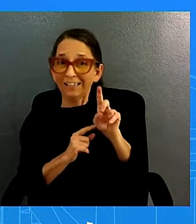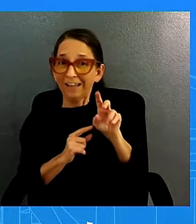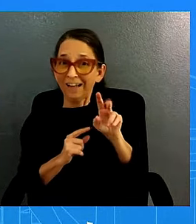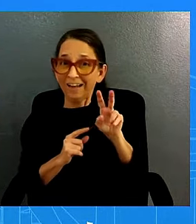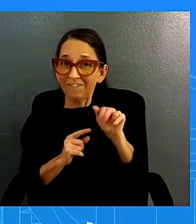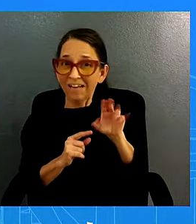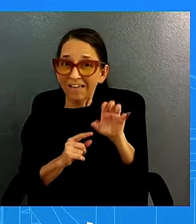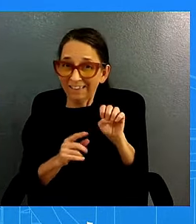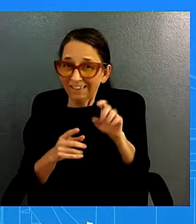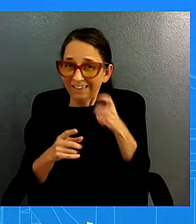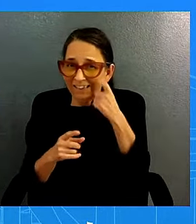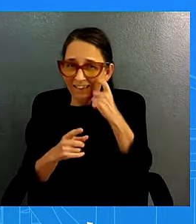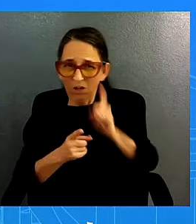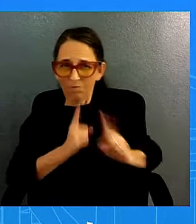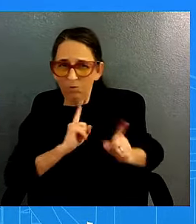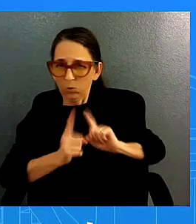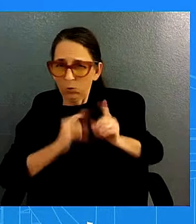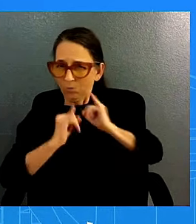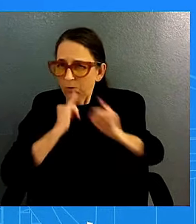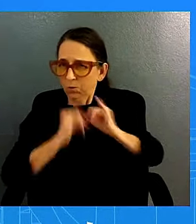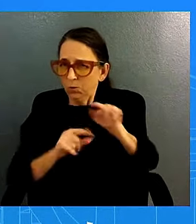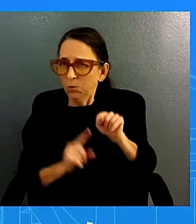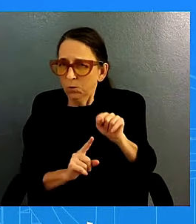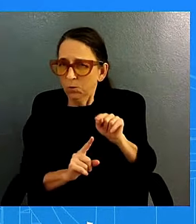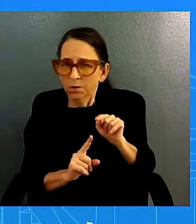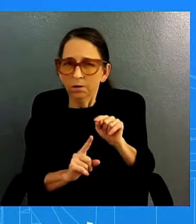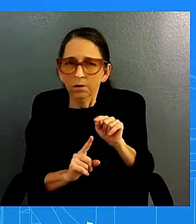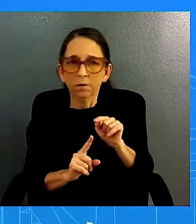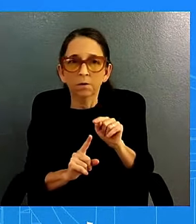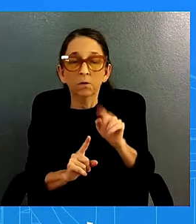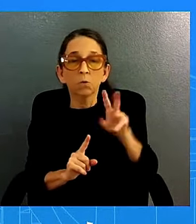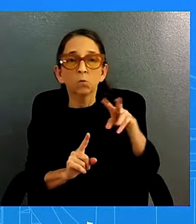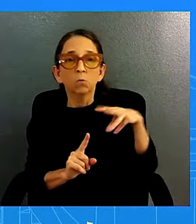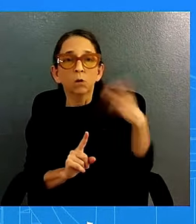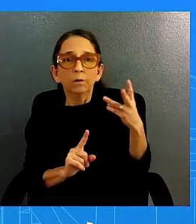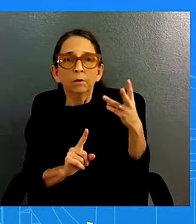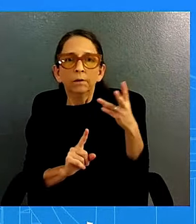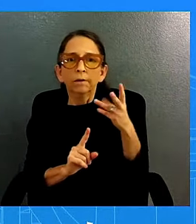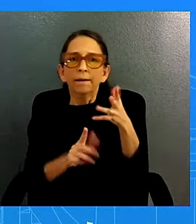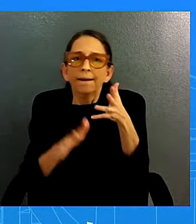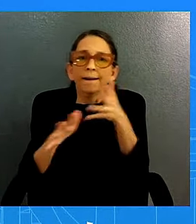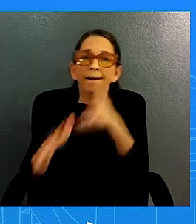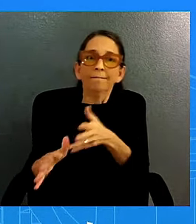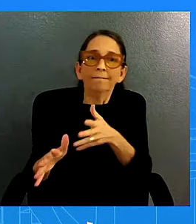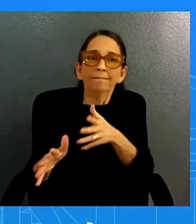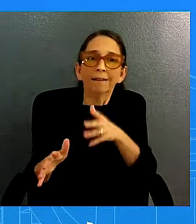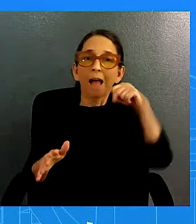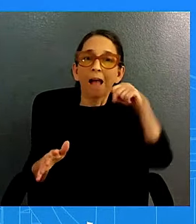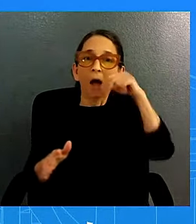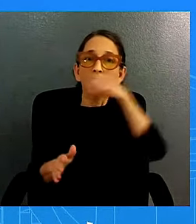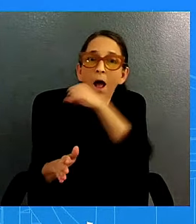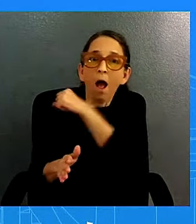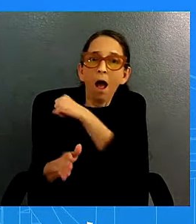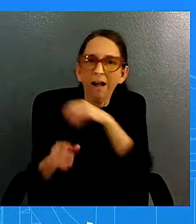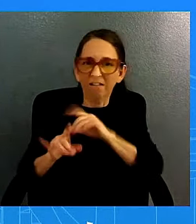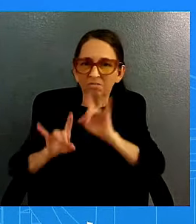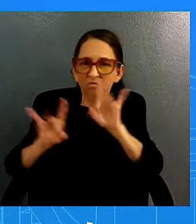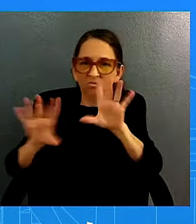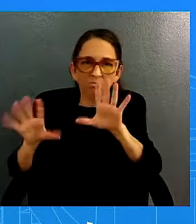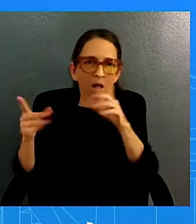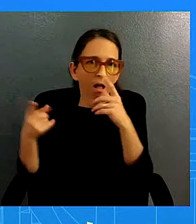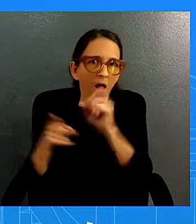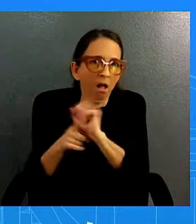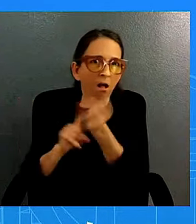left taiwan in a really crappy position because we went we sent all our weapons to ukraine